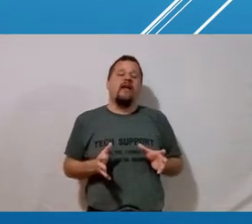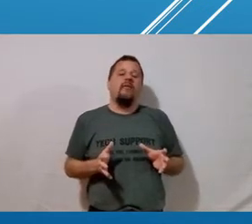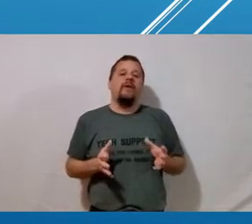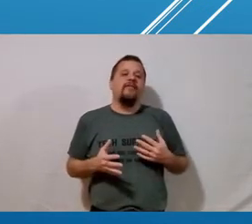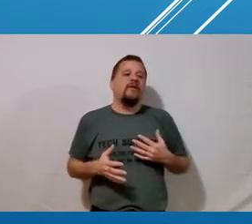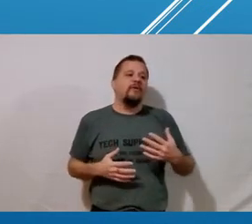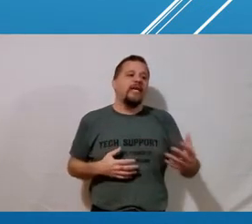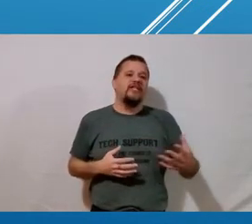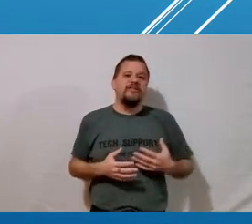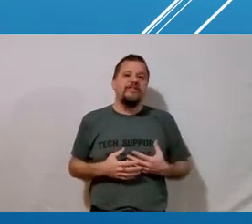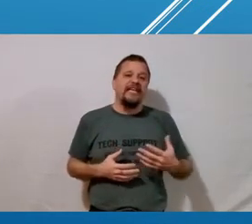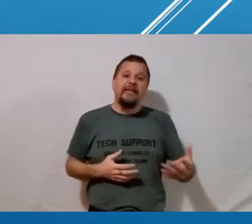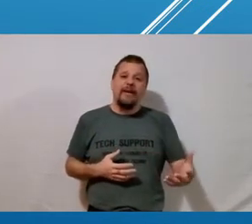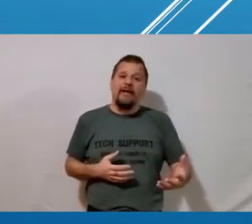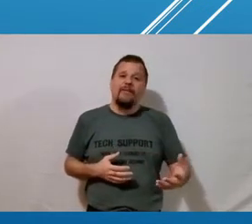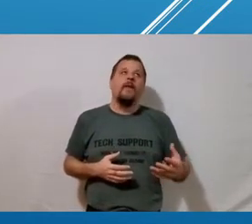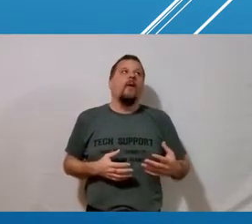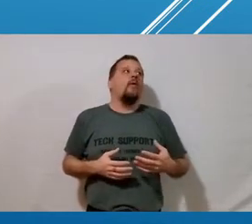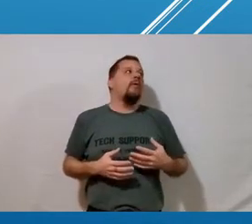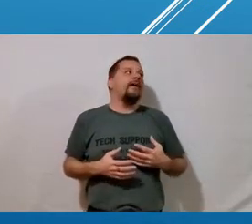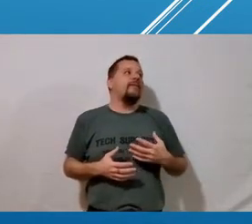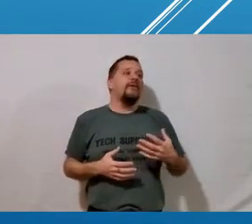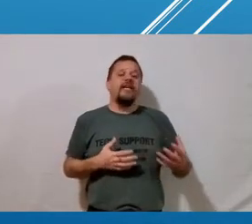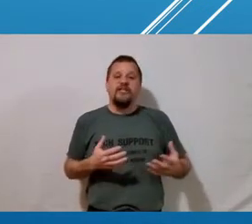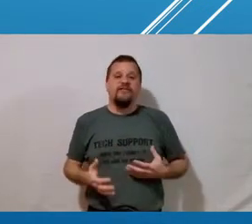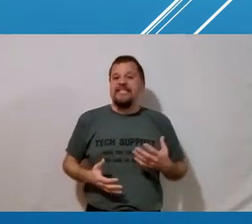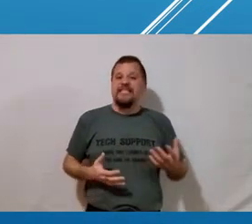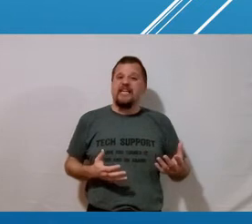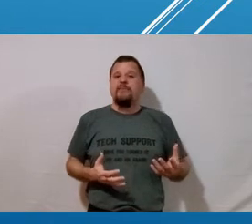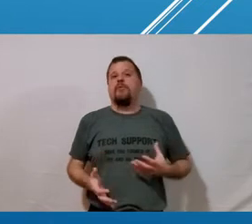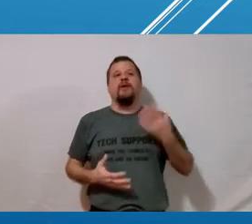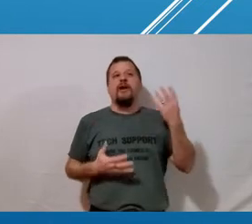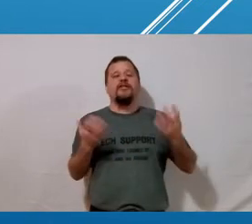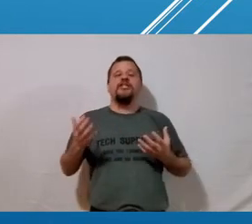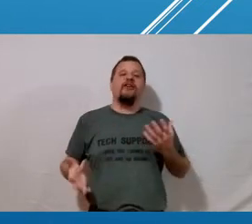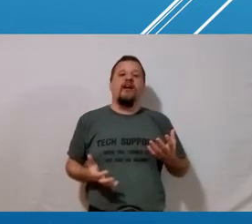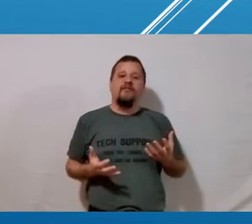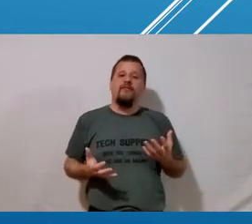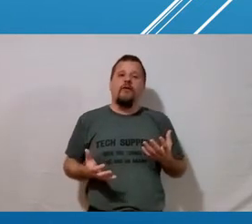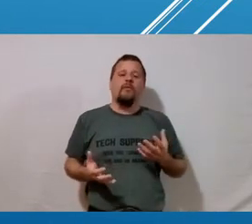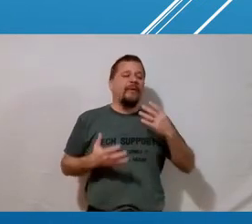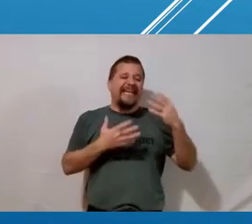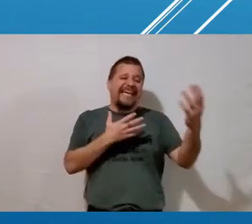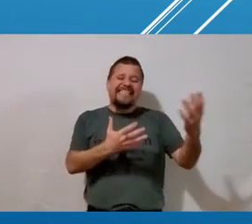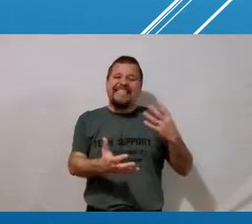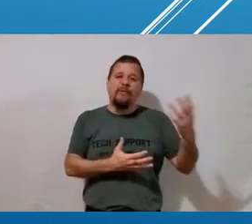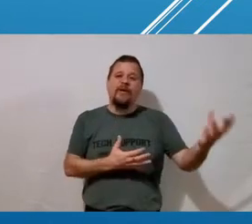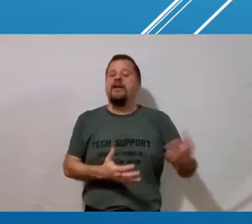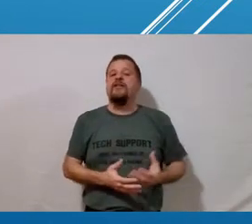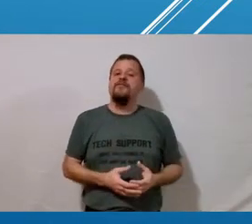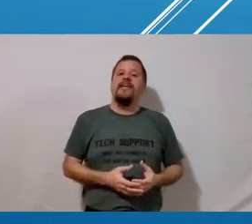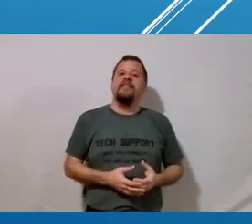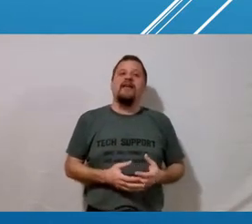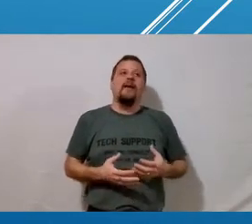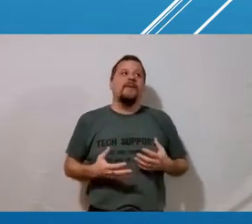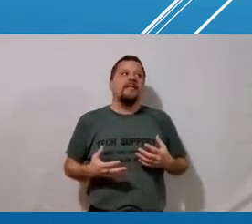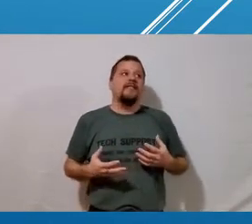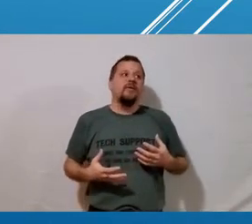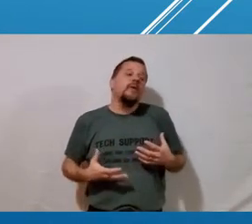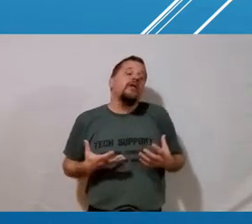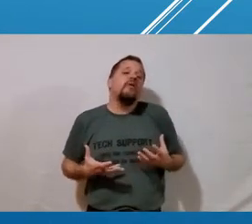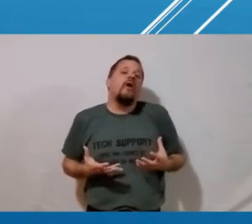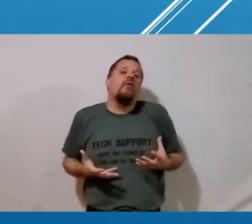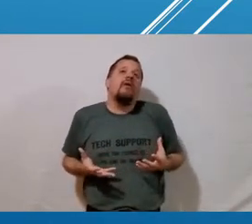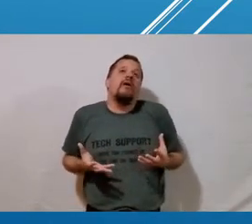complicated when we have communications via email or we have communications via skype where we're not sharing our photo where we can't see one another's face